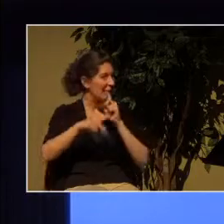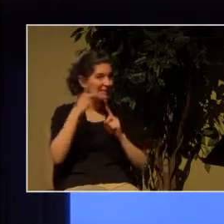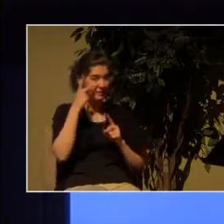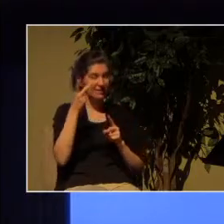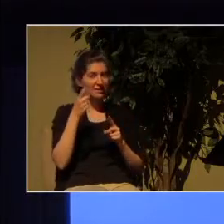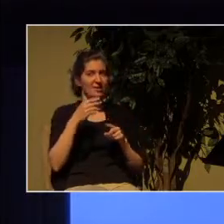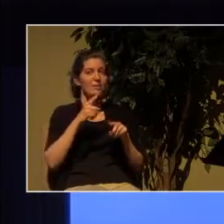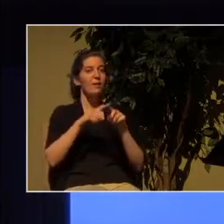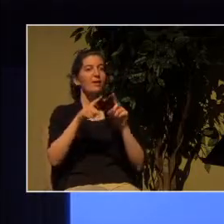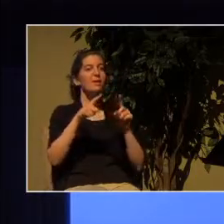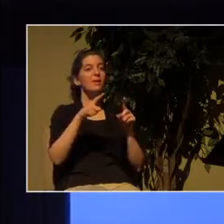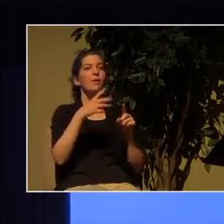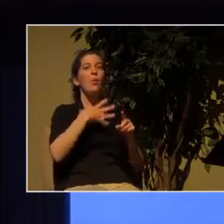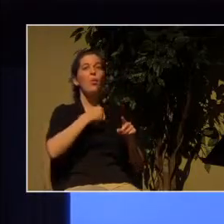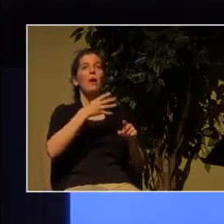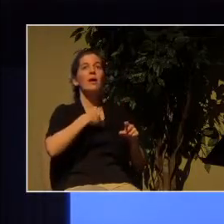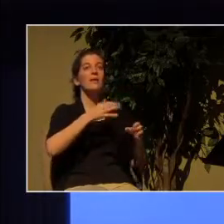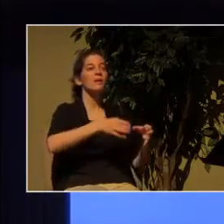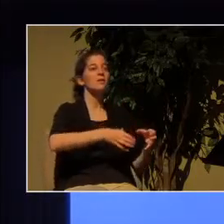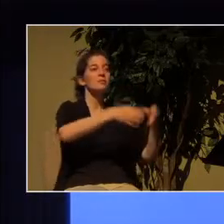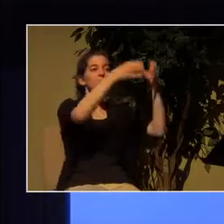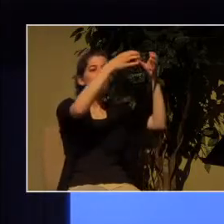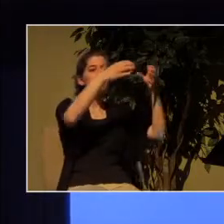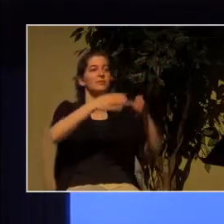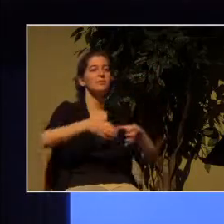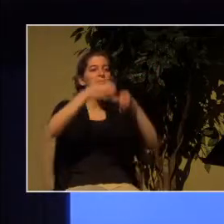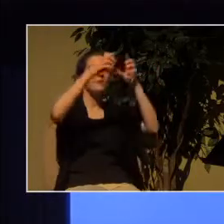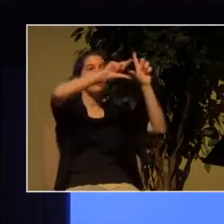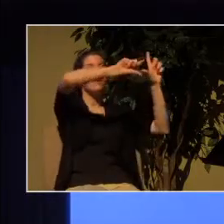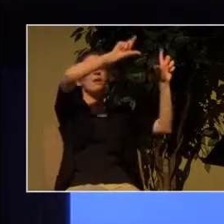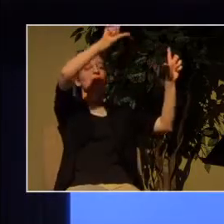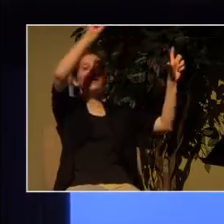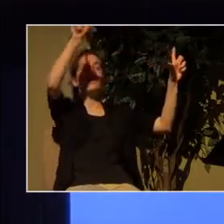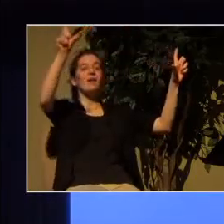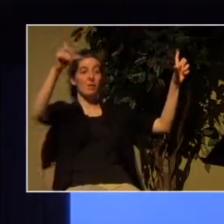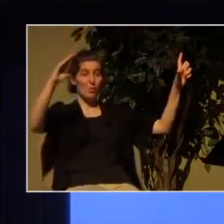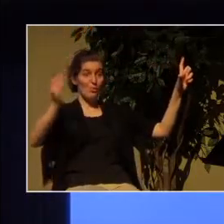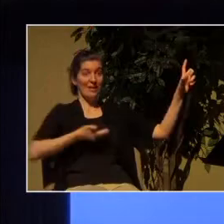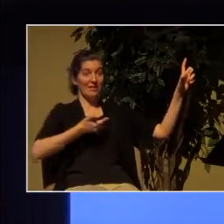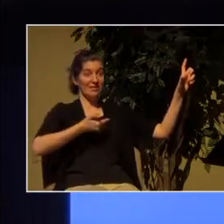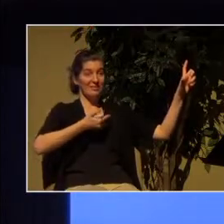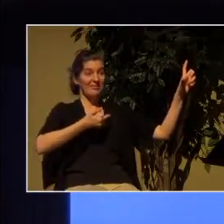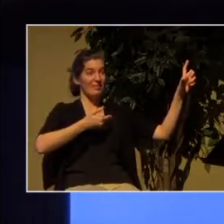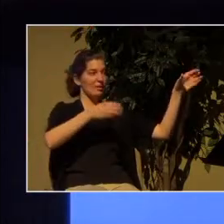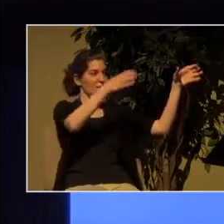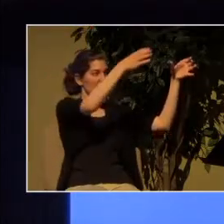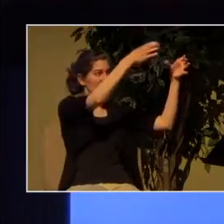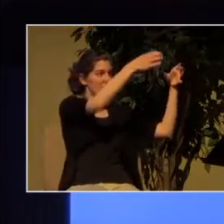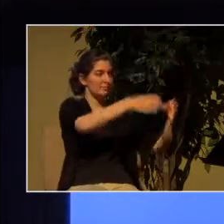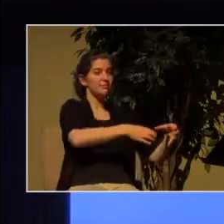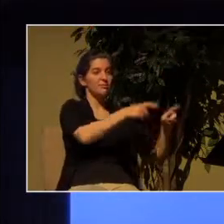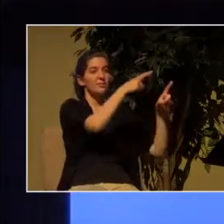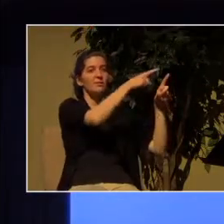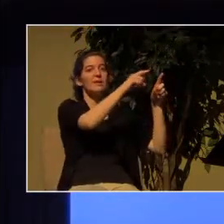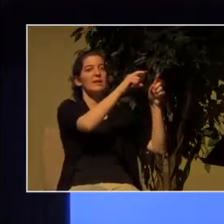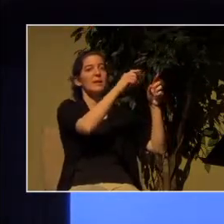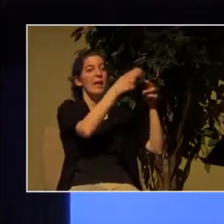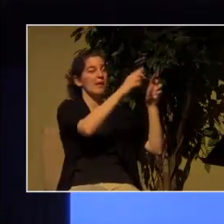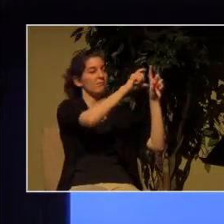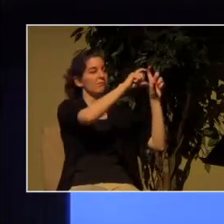this pillar that holds up the welcome sign is the name Bacchus